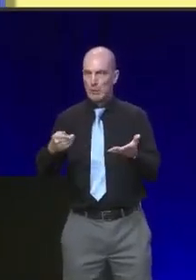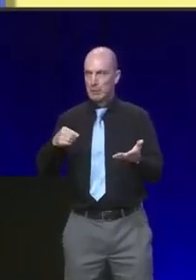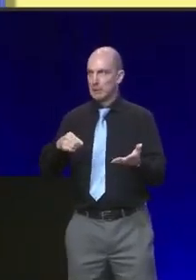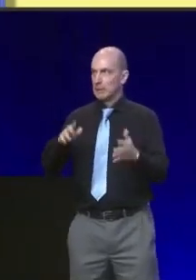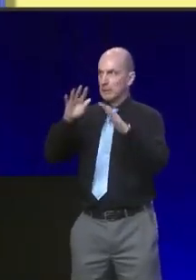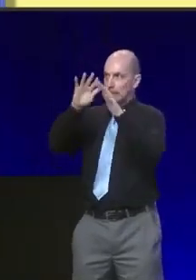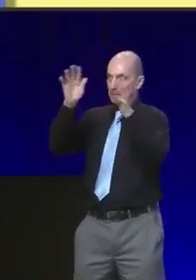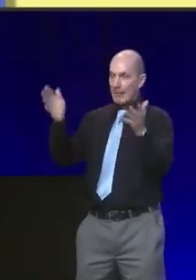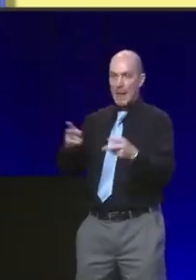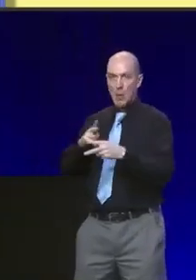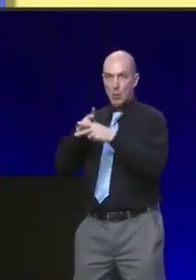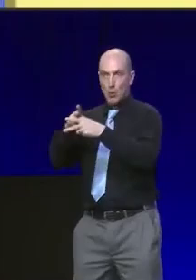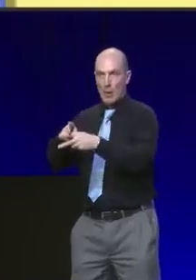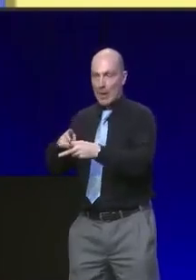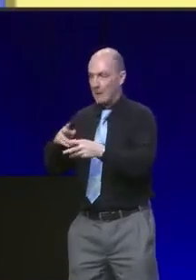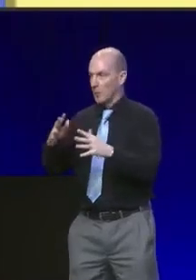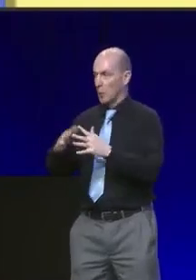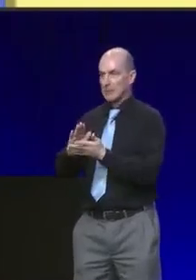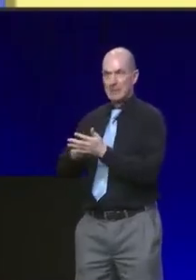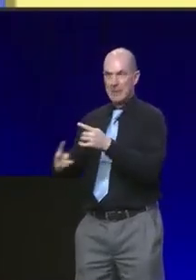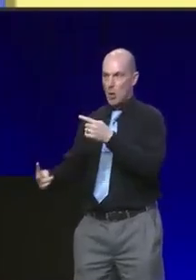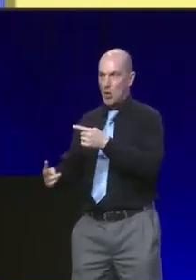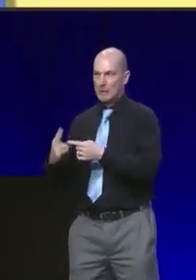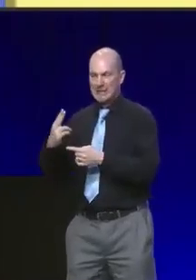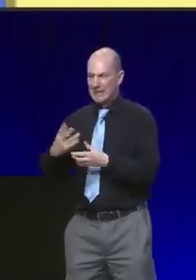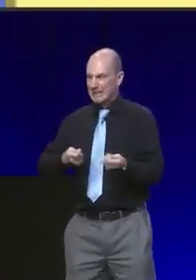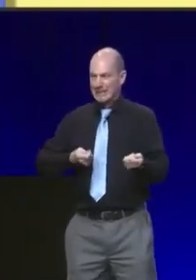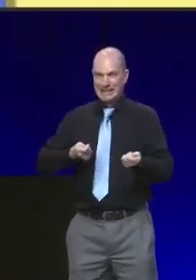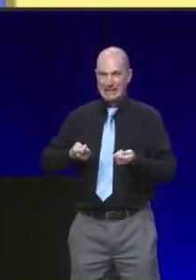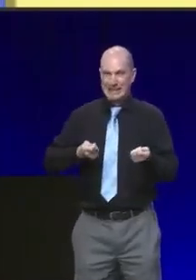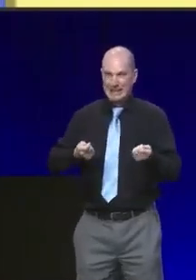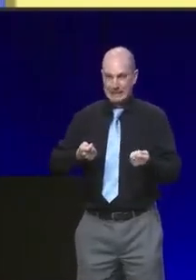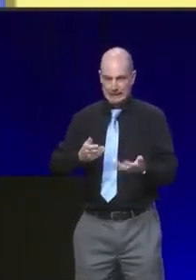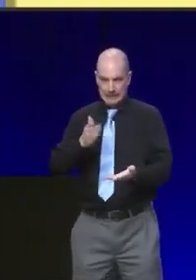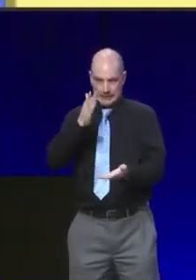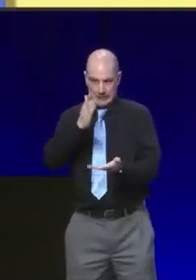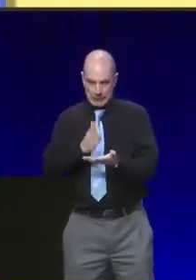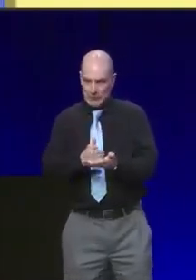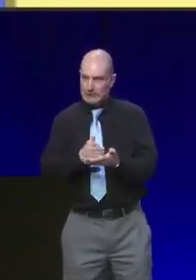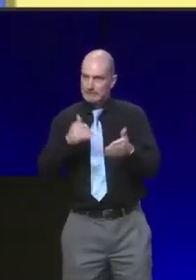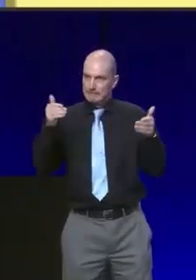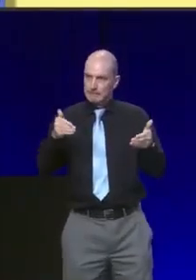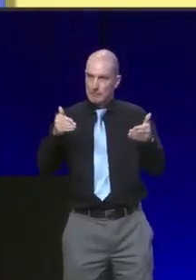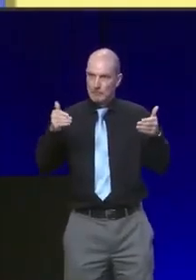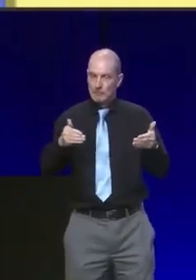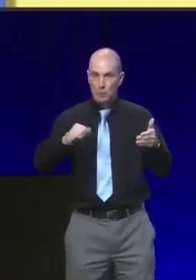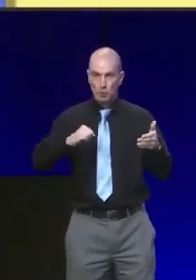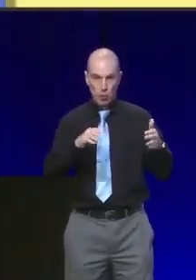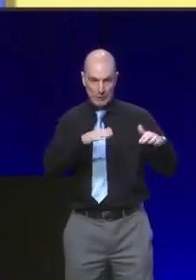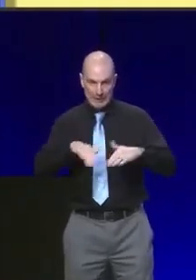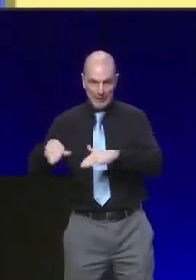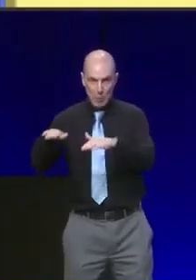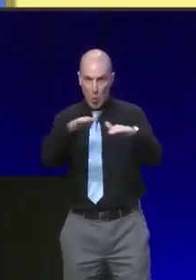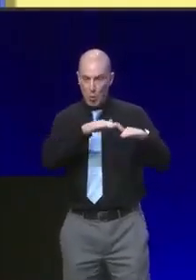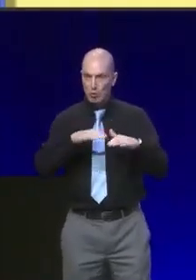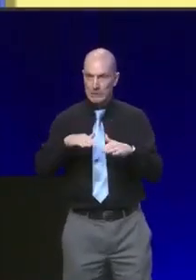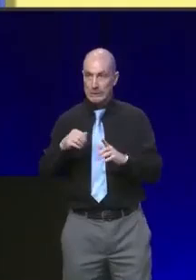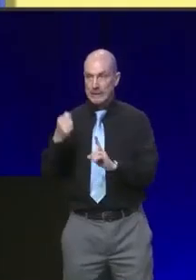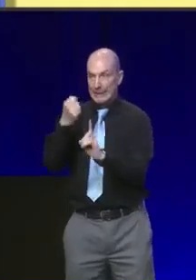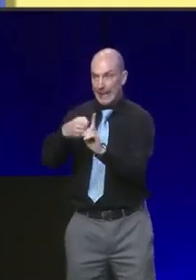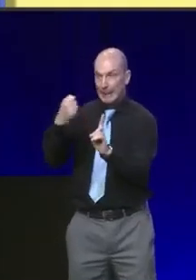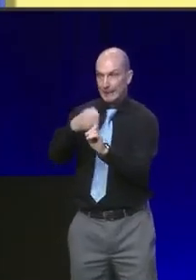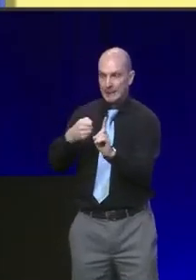amid Westminster austerity, total faith in Scottish democracy and campaigning on an independence platform